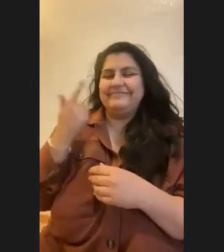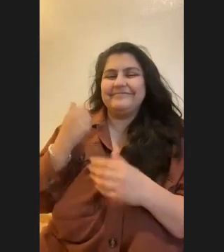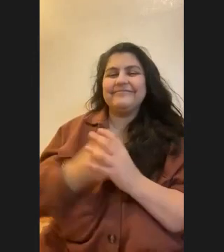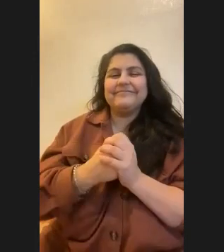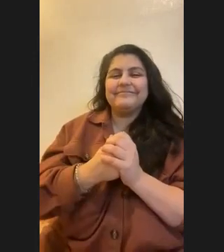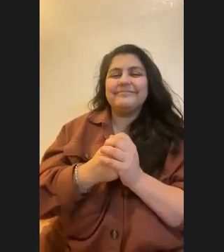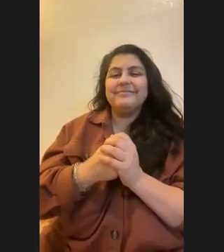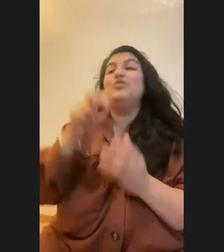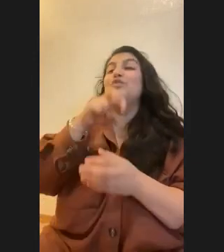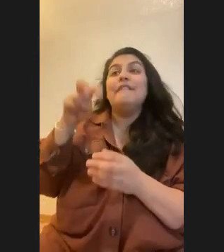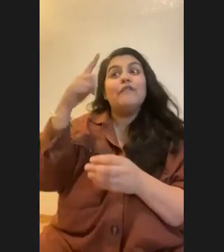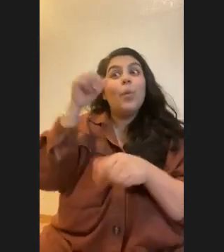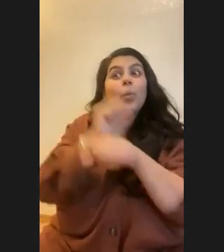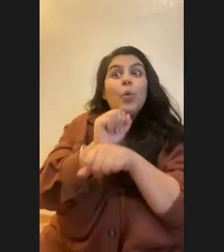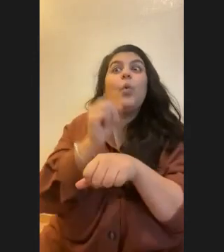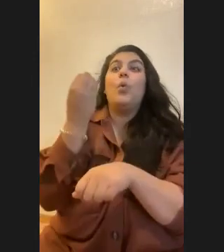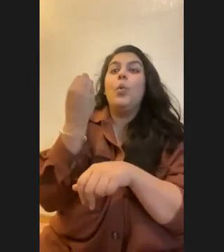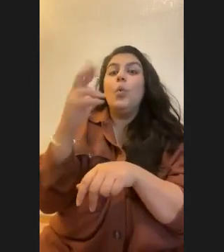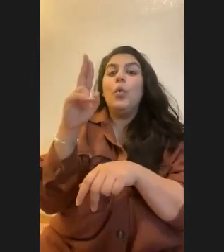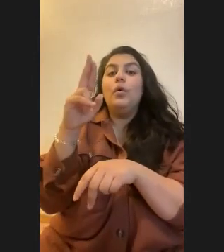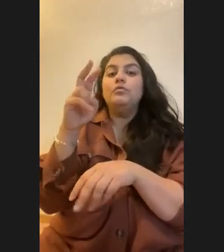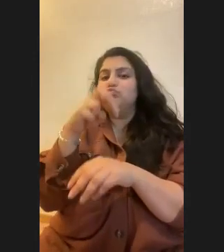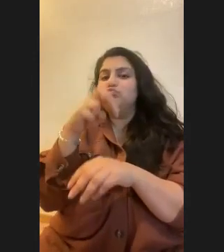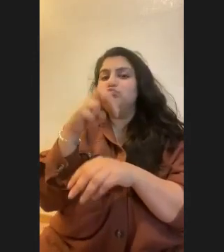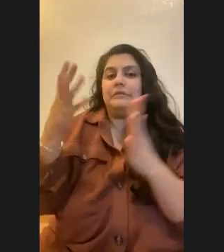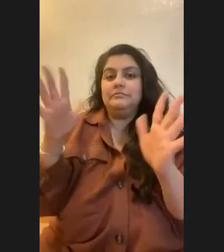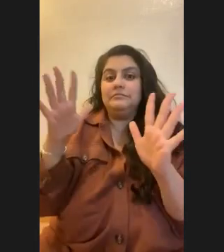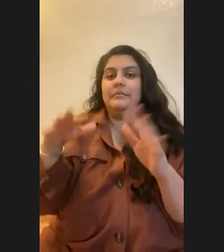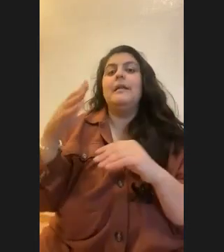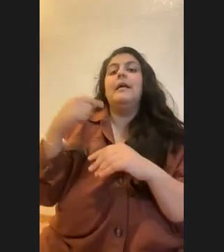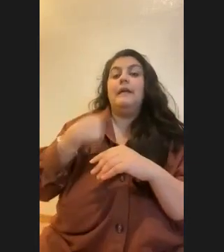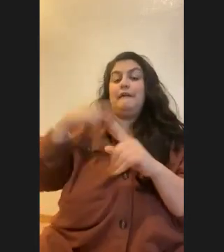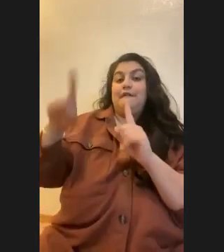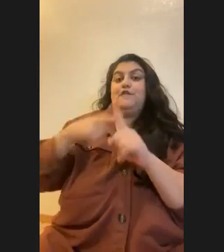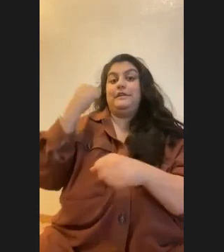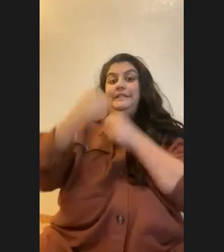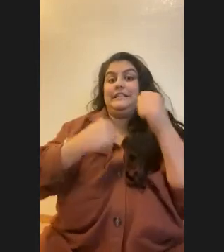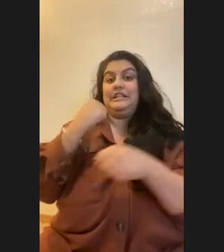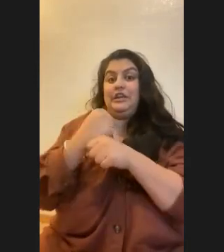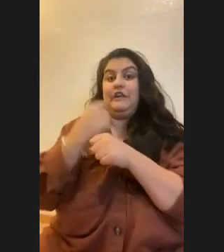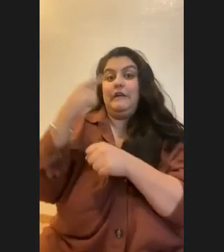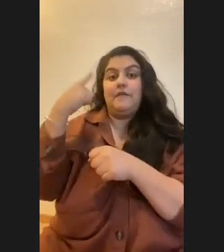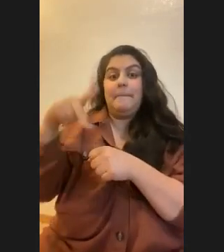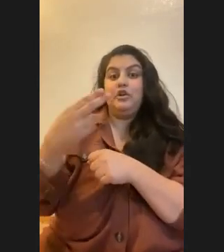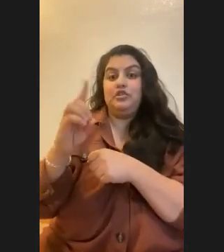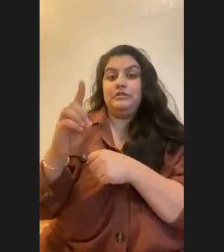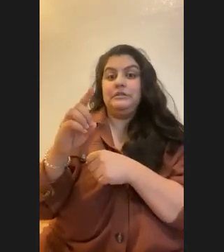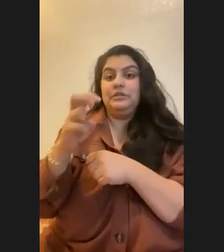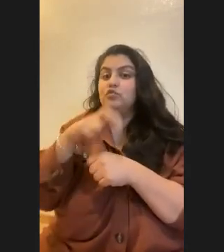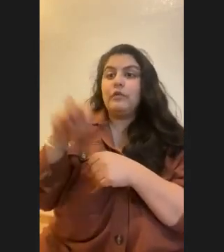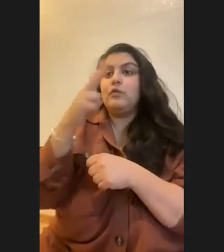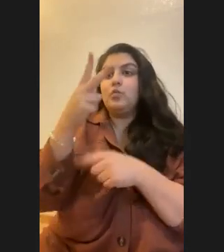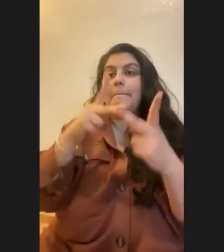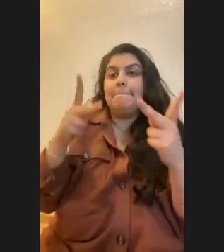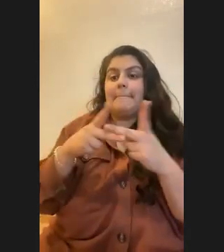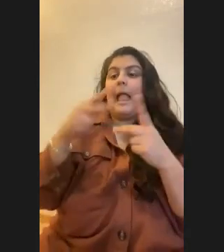Traveling for work or just traveling? I've been, this is my first year of my PhD. So traveling for classes, it's really only been two places, Hawaii